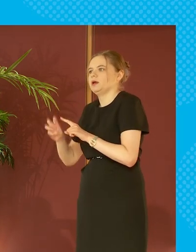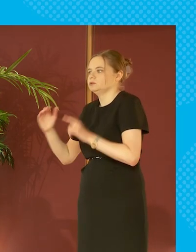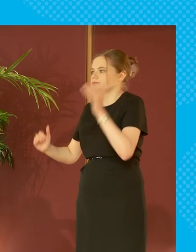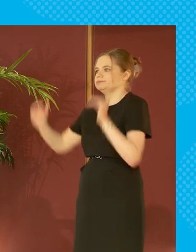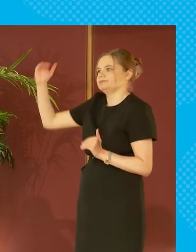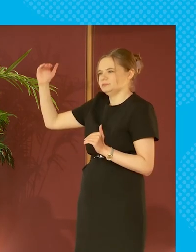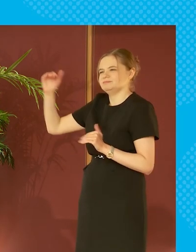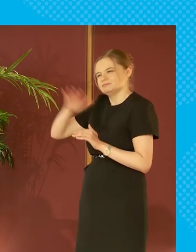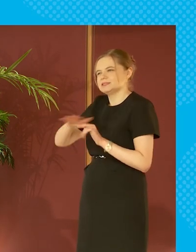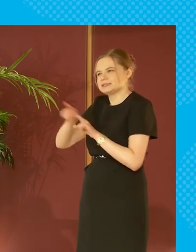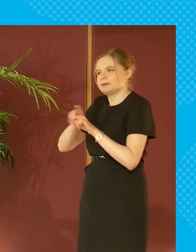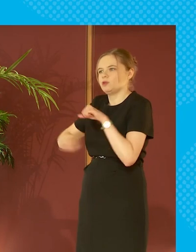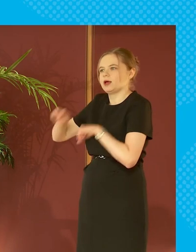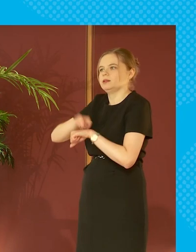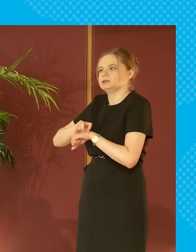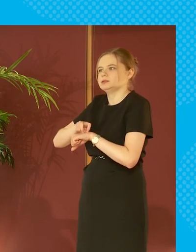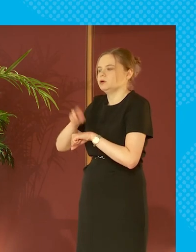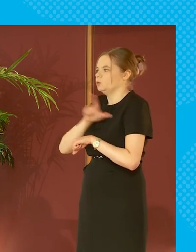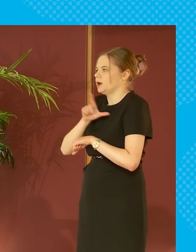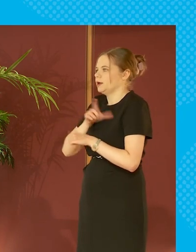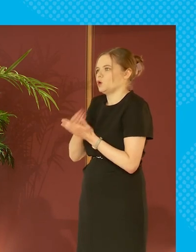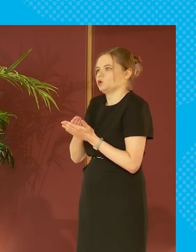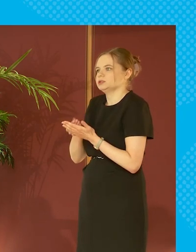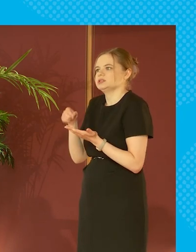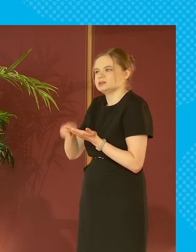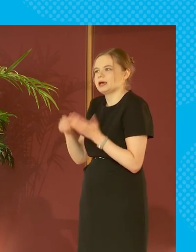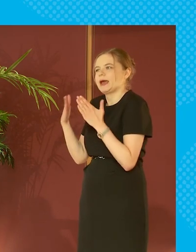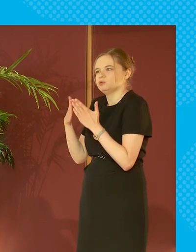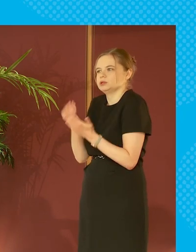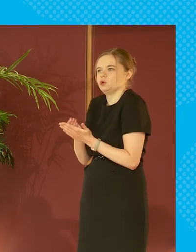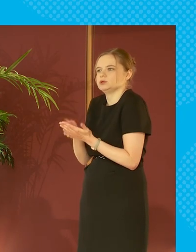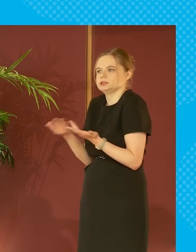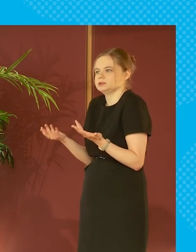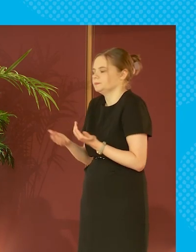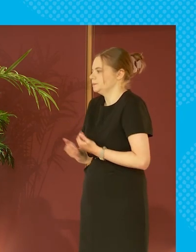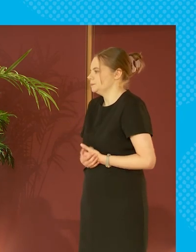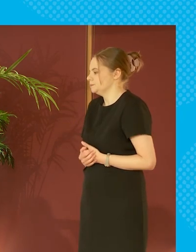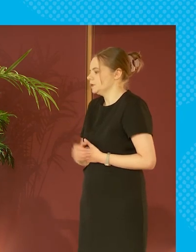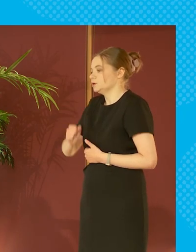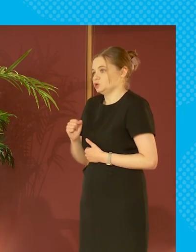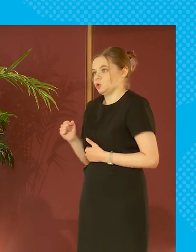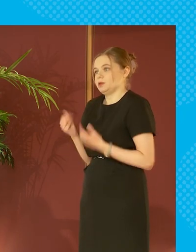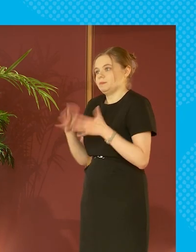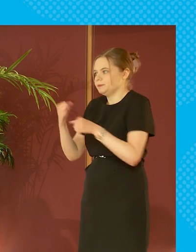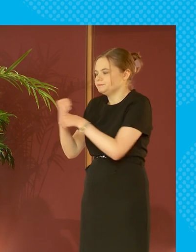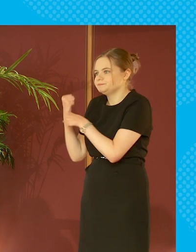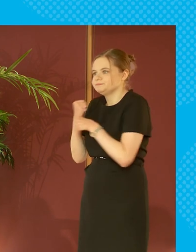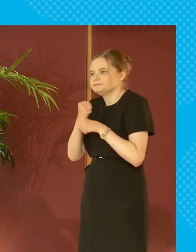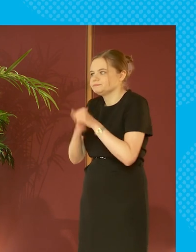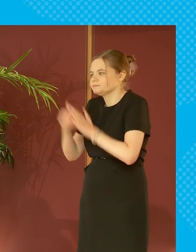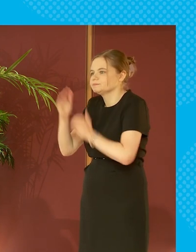about the same as northern ireland part of that is driven by costs and in particular housing costs because we have actually built